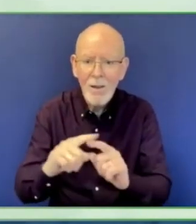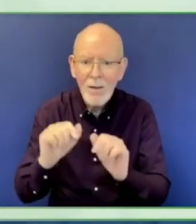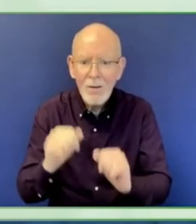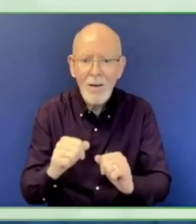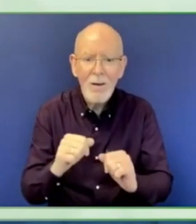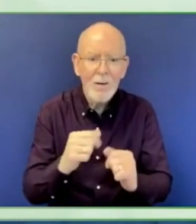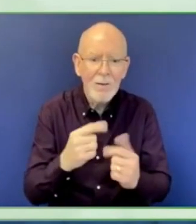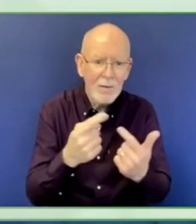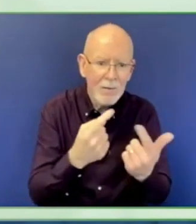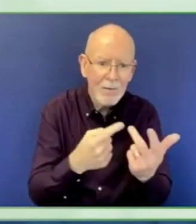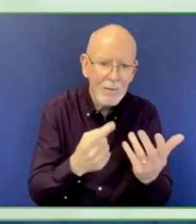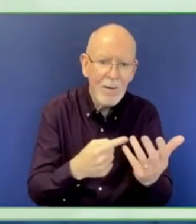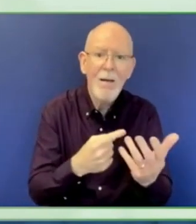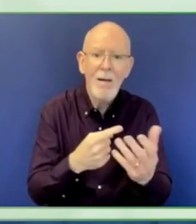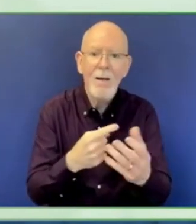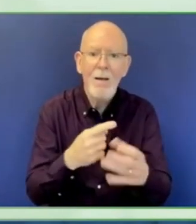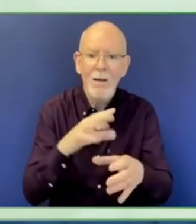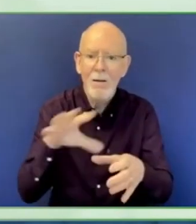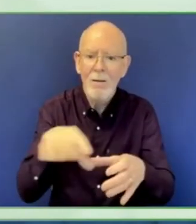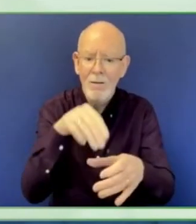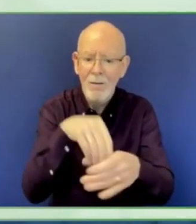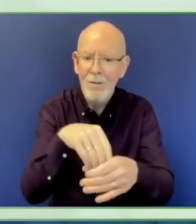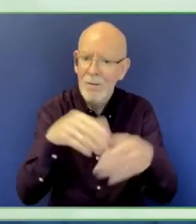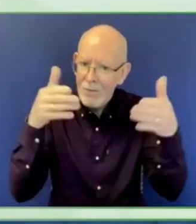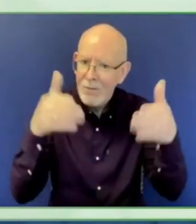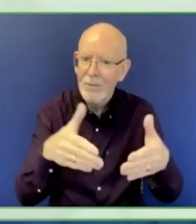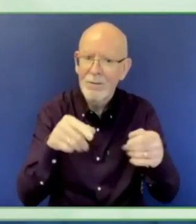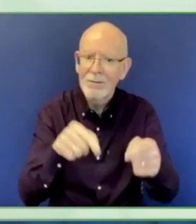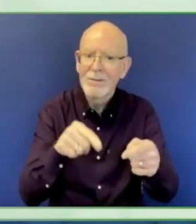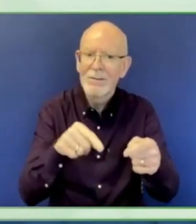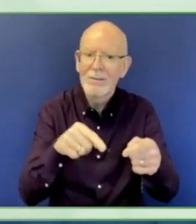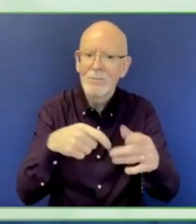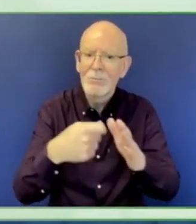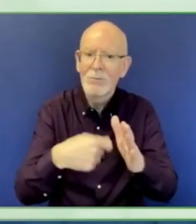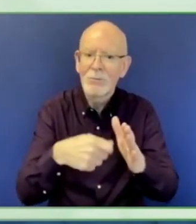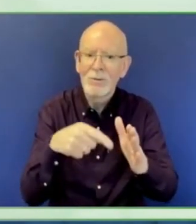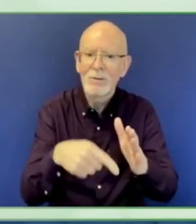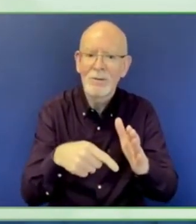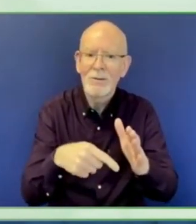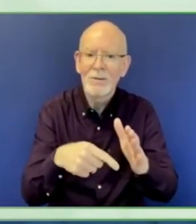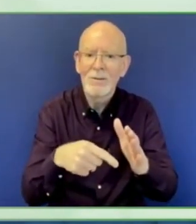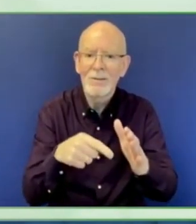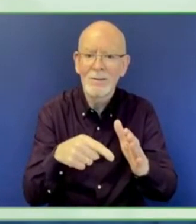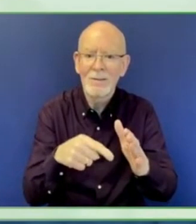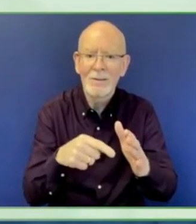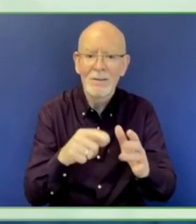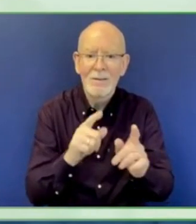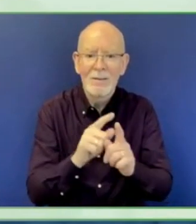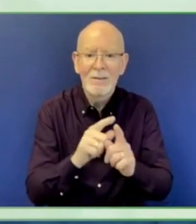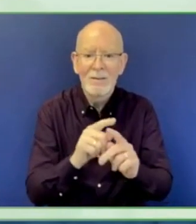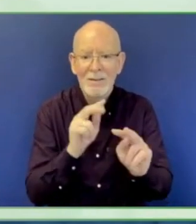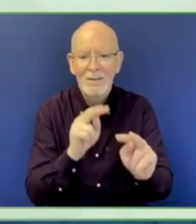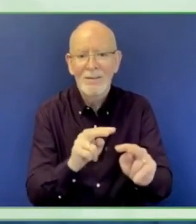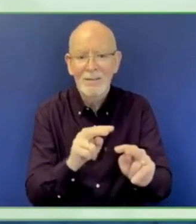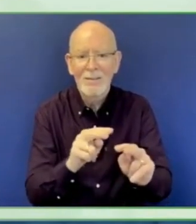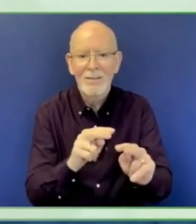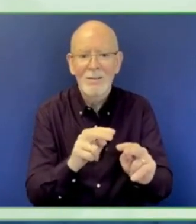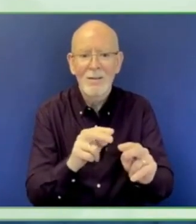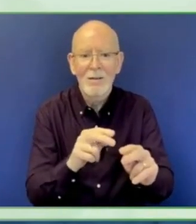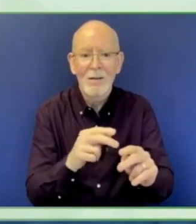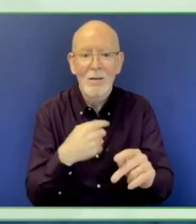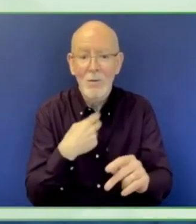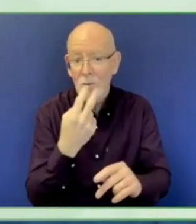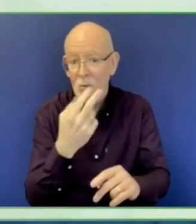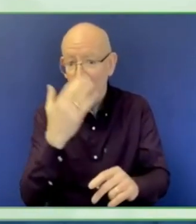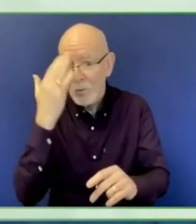NGO working across Africa and other countries, and Asia, and we have been working with them recently on how to bring their new